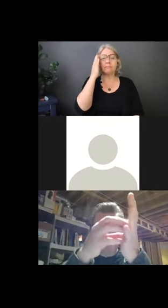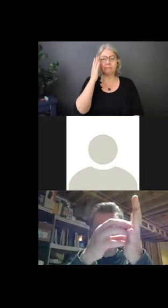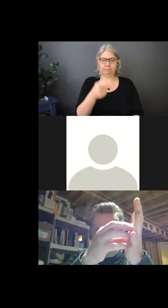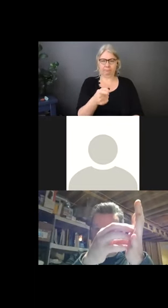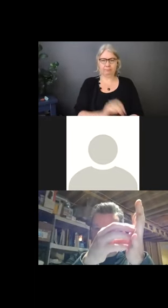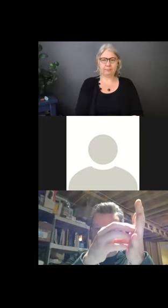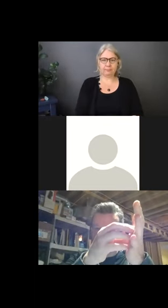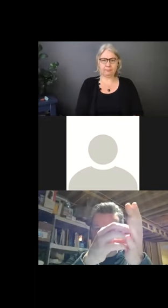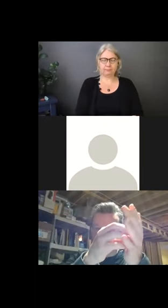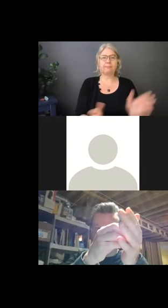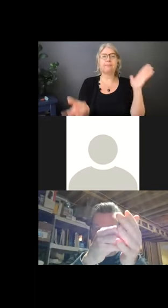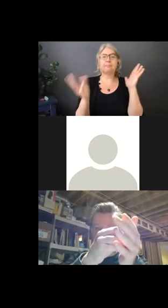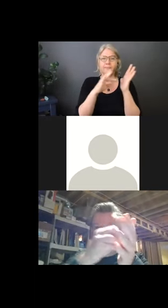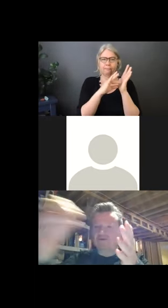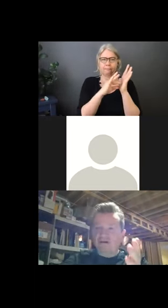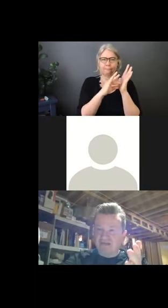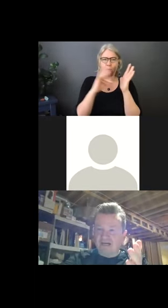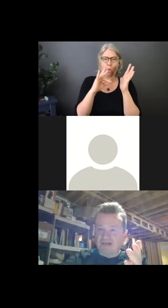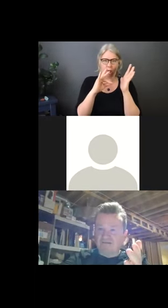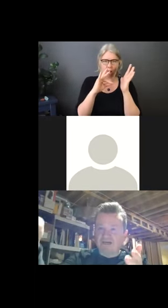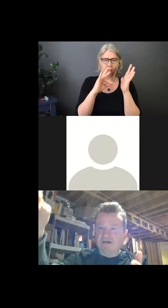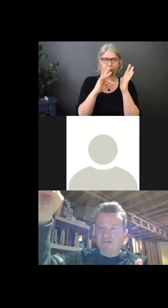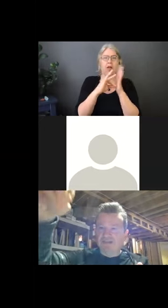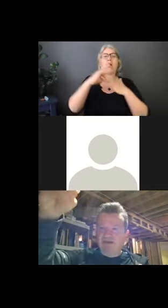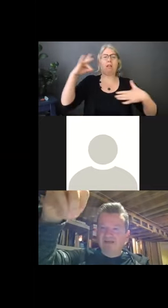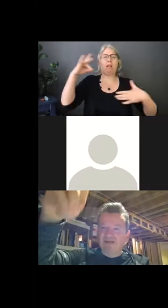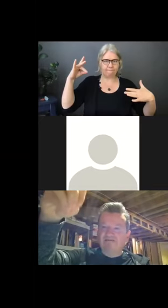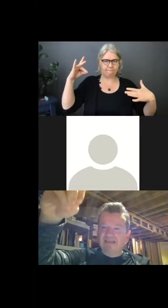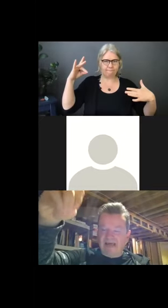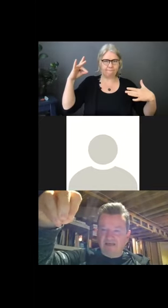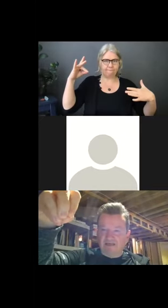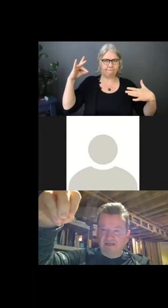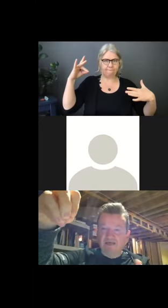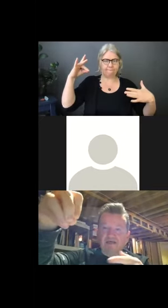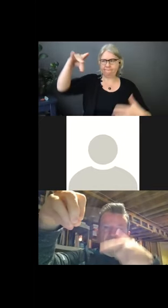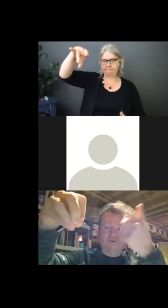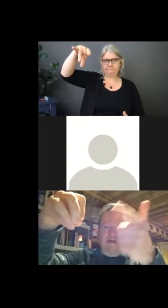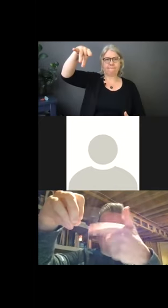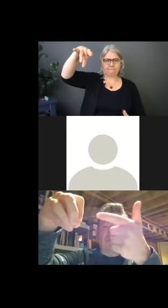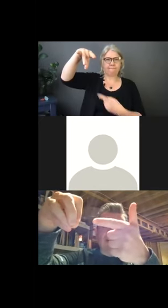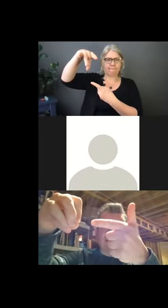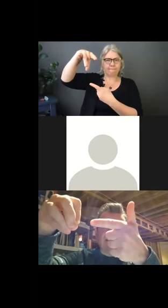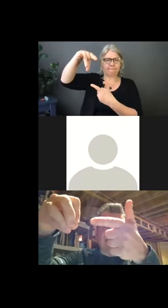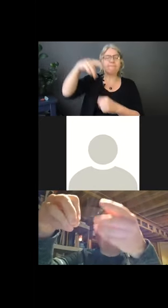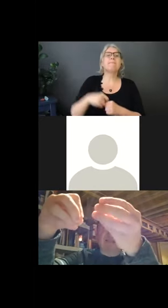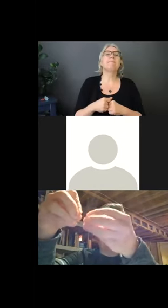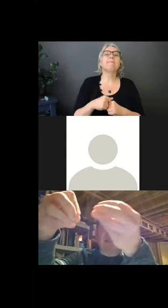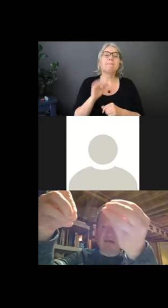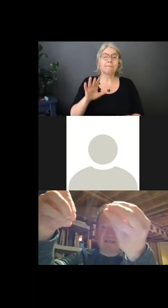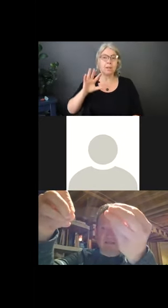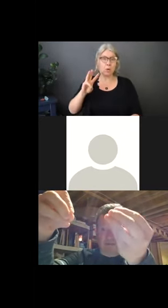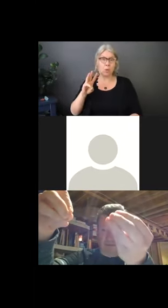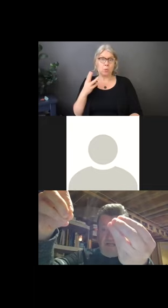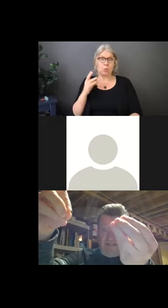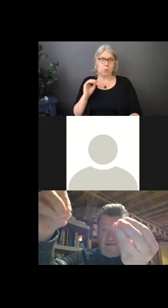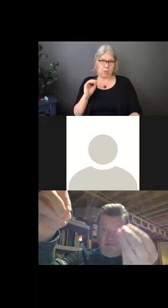to the palm of the opposite gloved hand and she pulled off that glove, but she left the glove dangling. The World Health Organization says to take